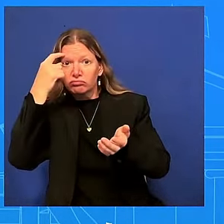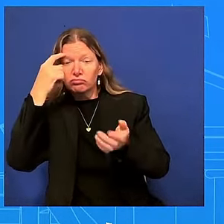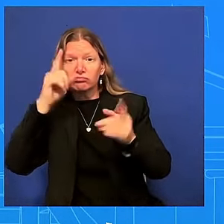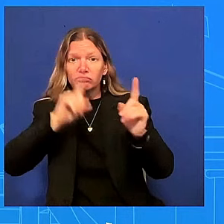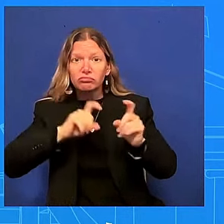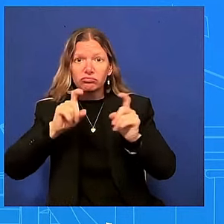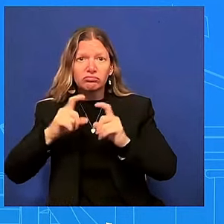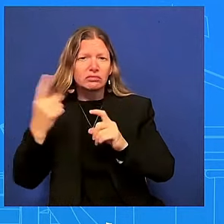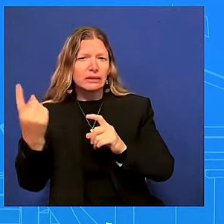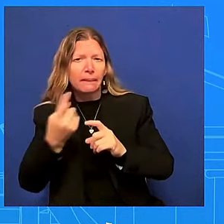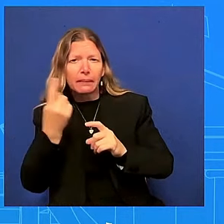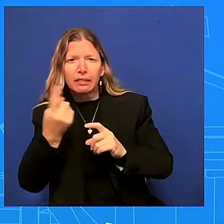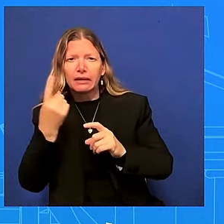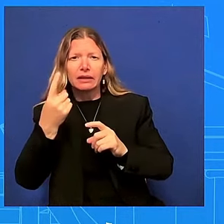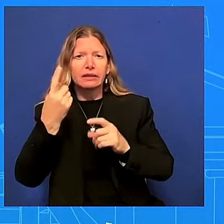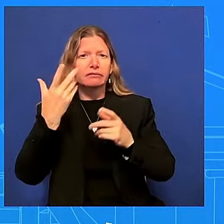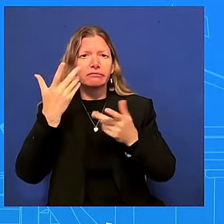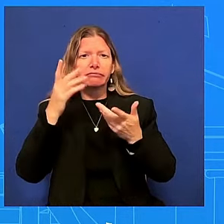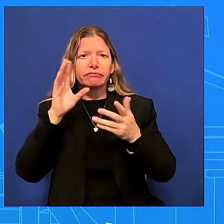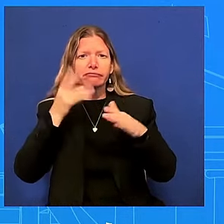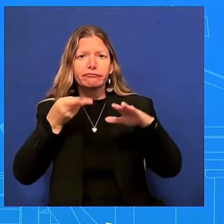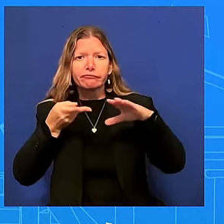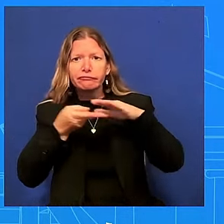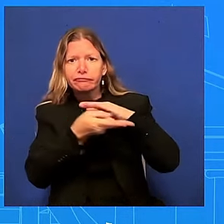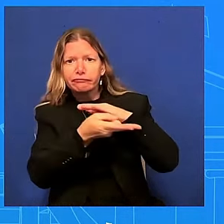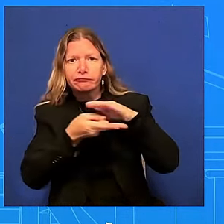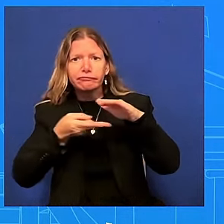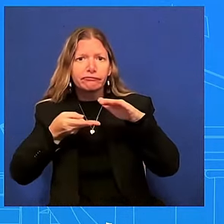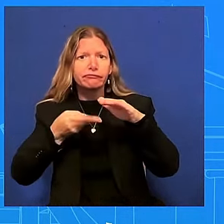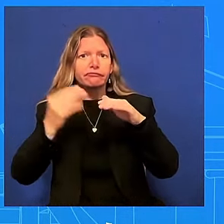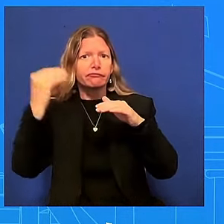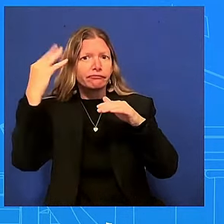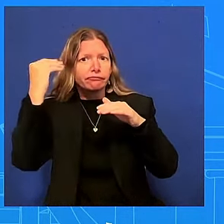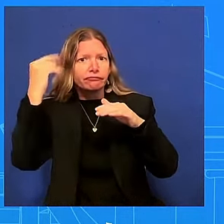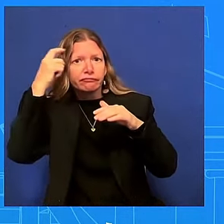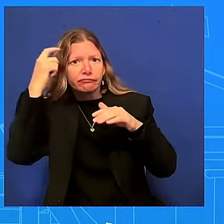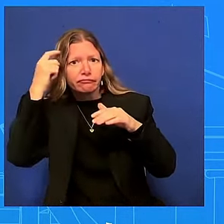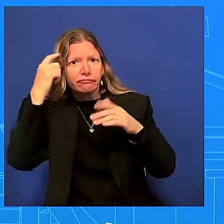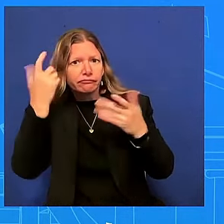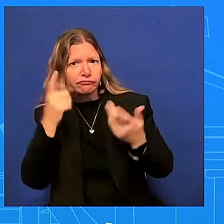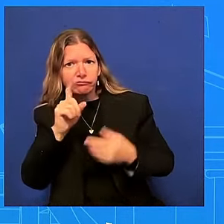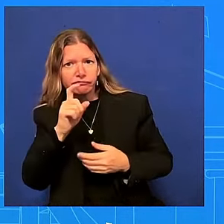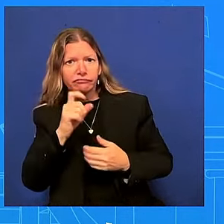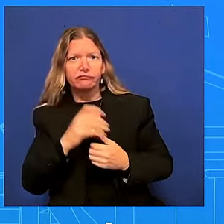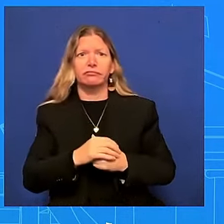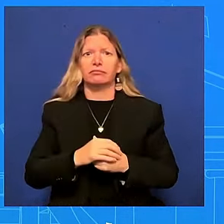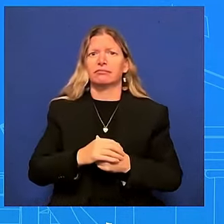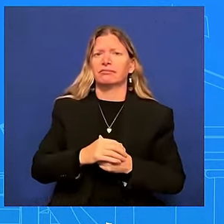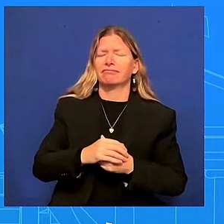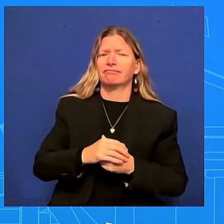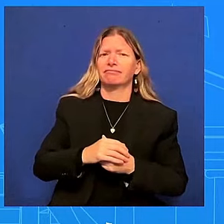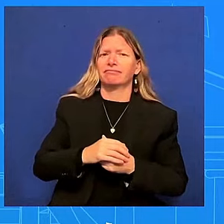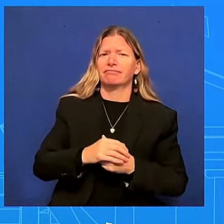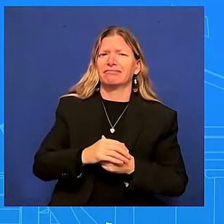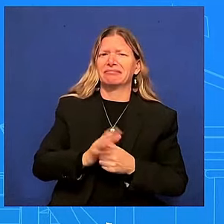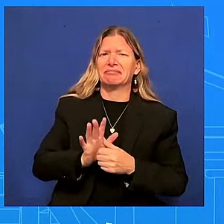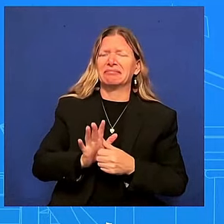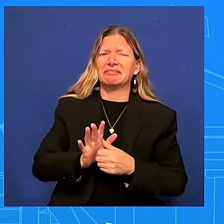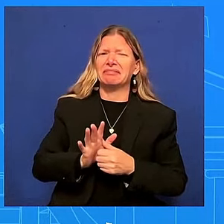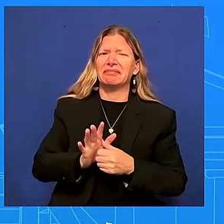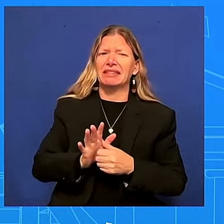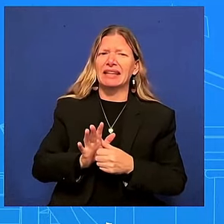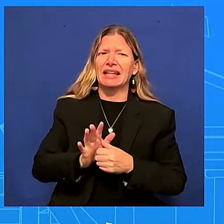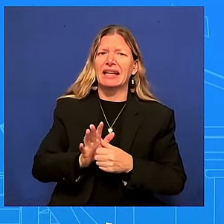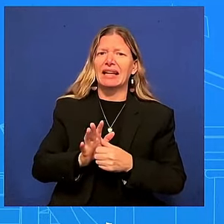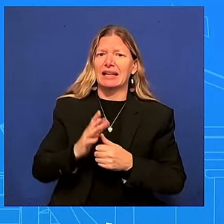what i can say is that just to take a step back it was a bad night we understand that it